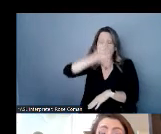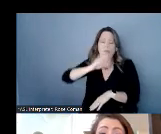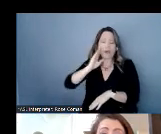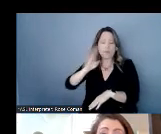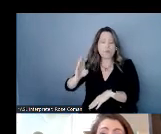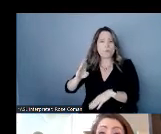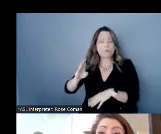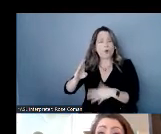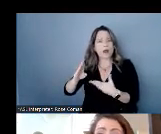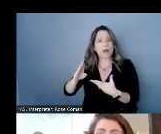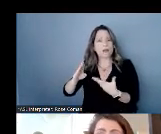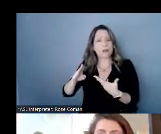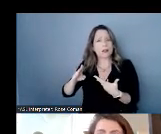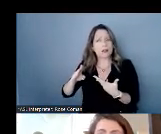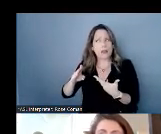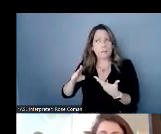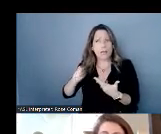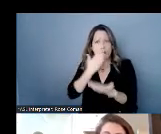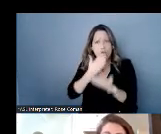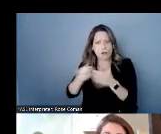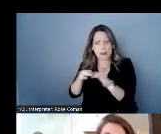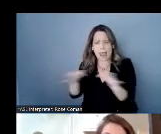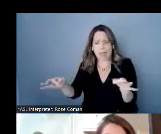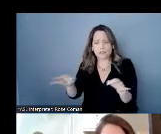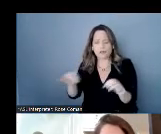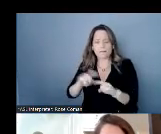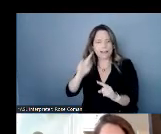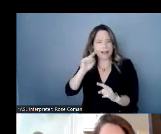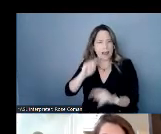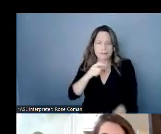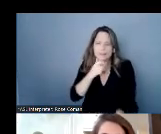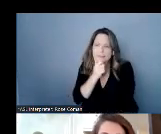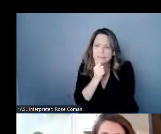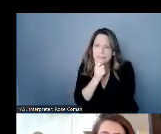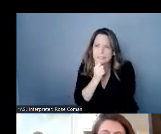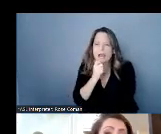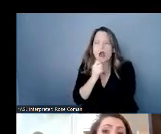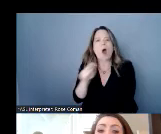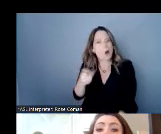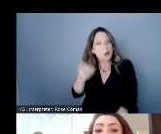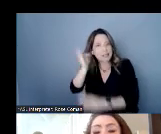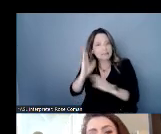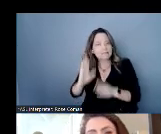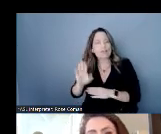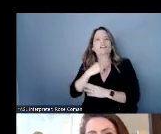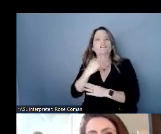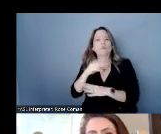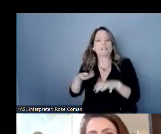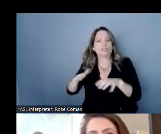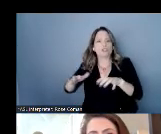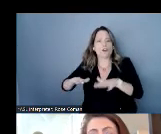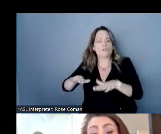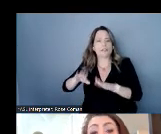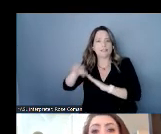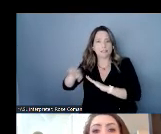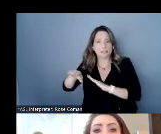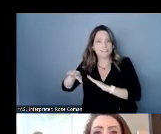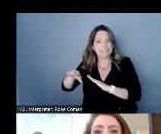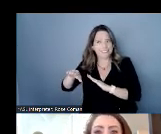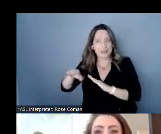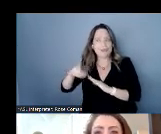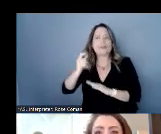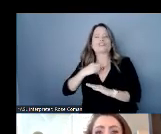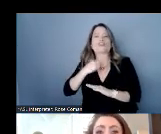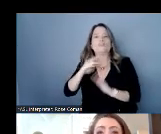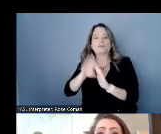was shaking because she was nervous and because of the fluctuation in her speech whatever automatic speech recognition engine it was was